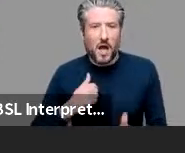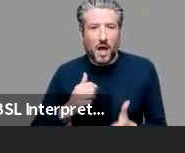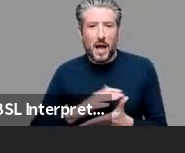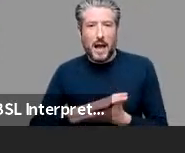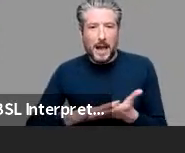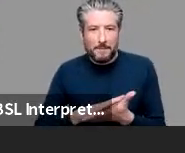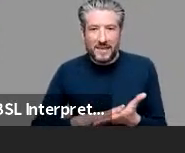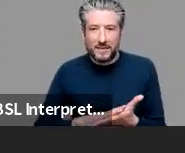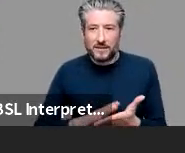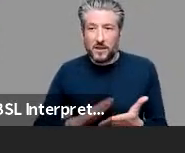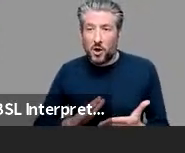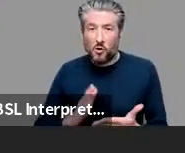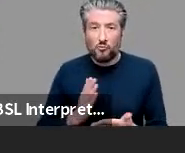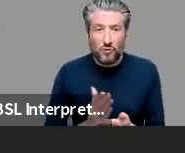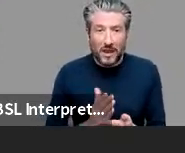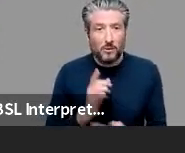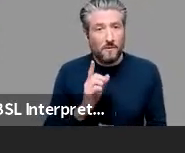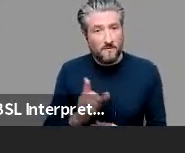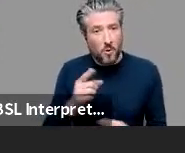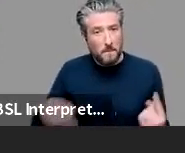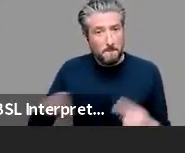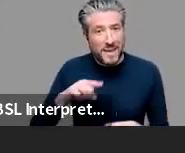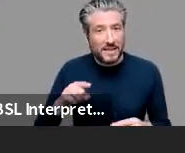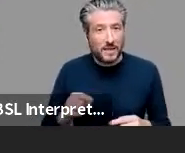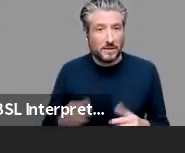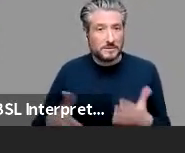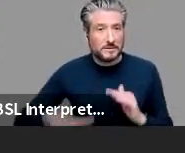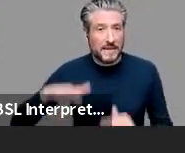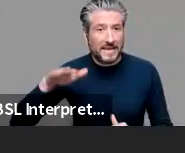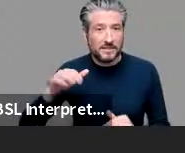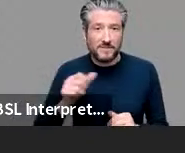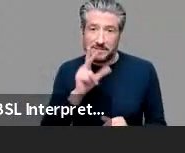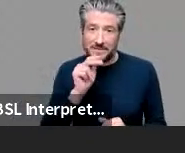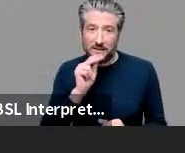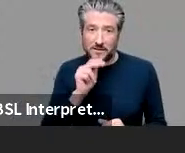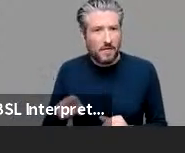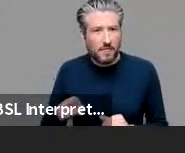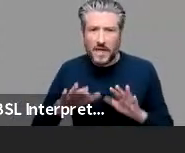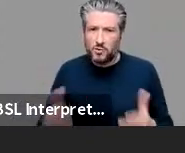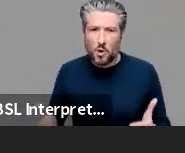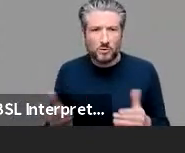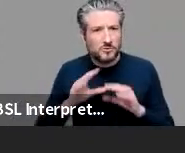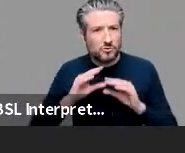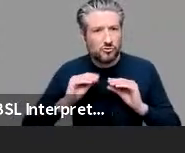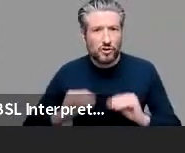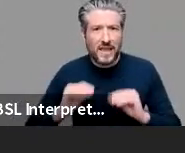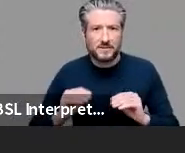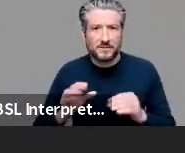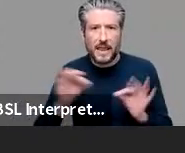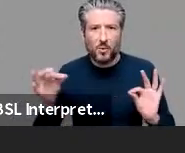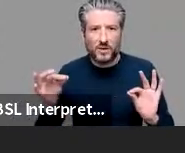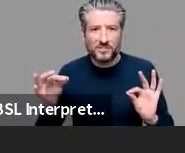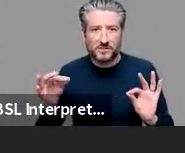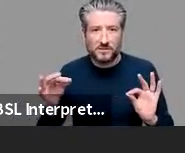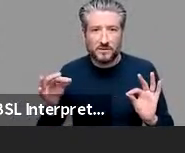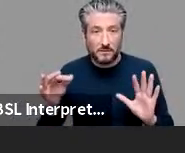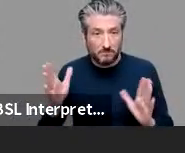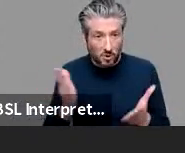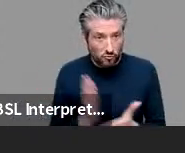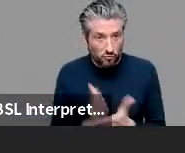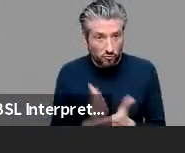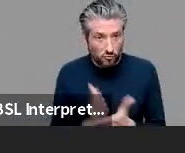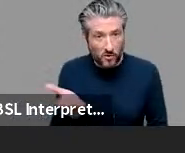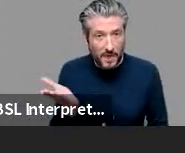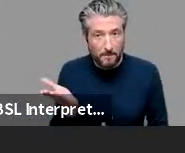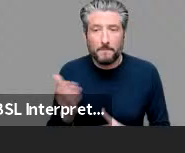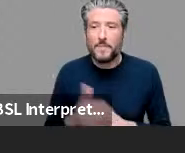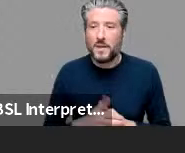naive native speakers who aren't trained linguists so what i really want to know is which regularities that you